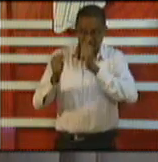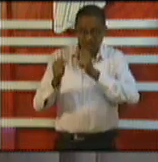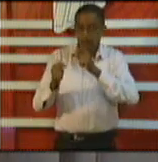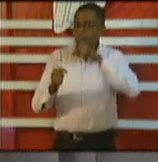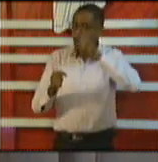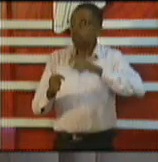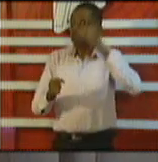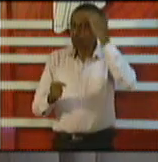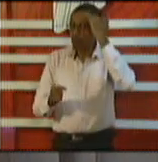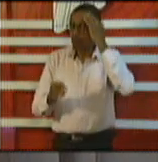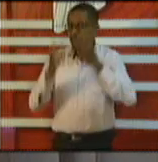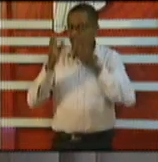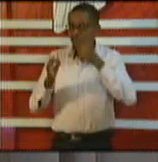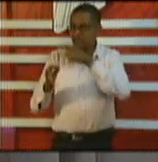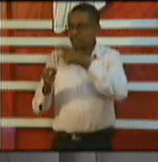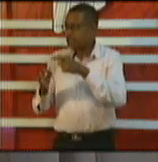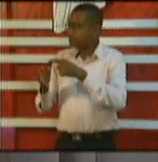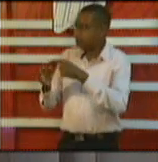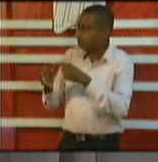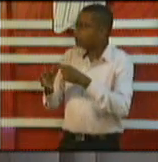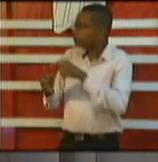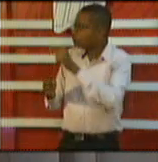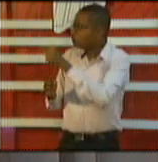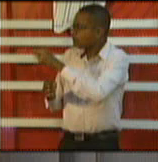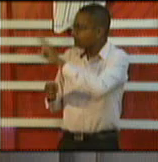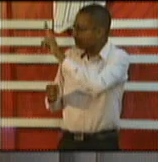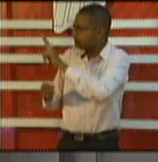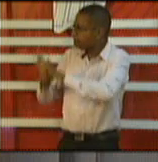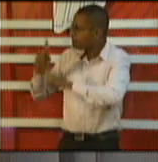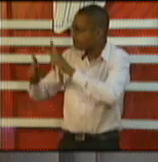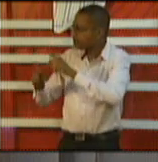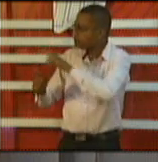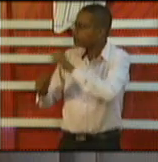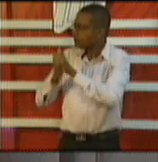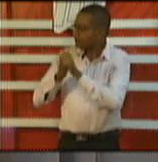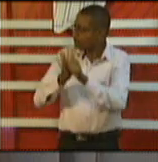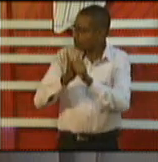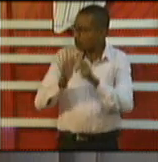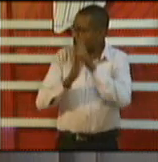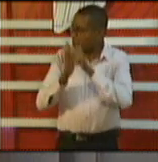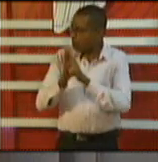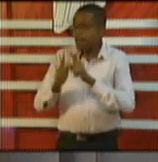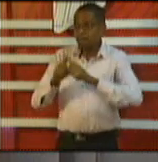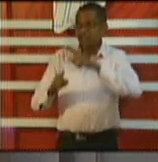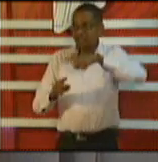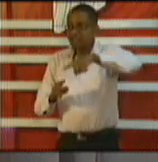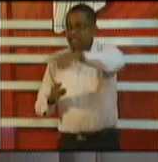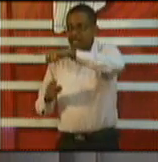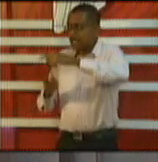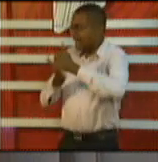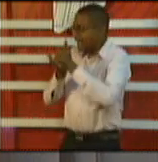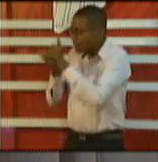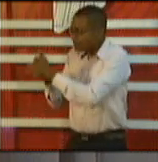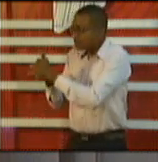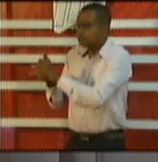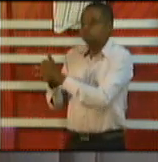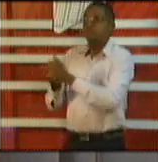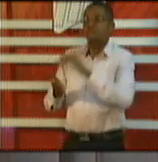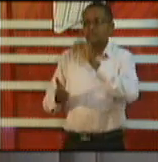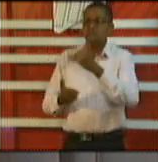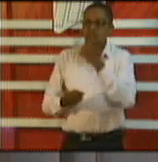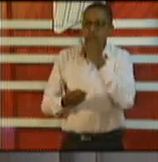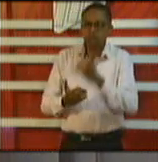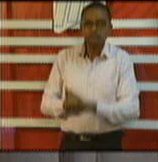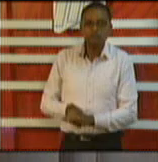to the fullest extent or interceptors or ships or larger ships as well as our coastal patrol our coastal